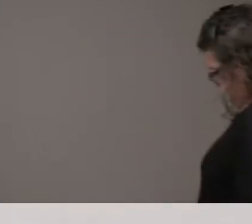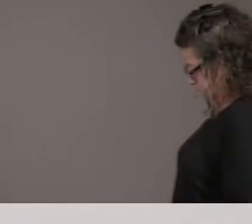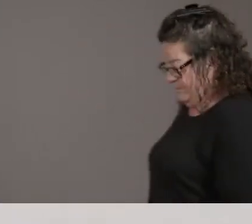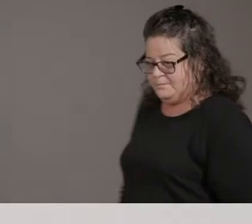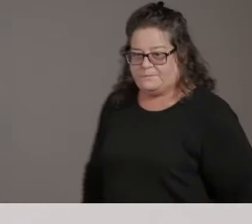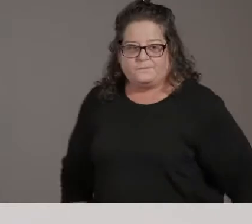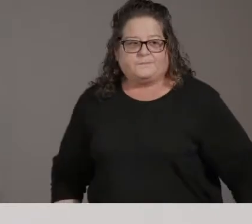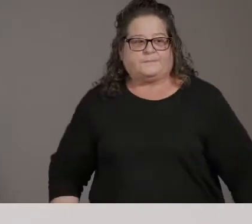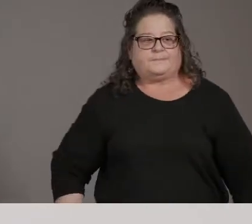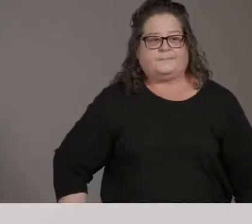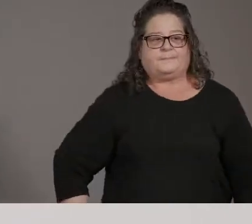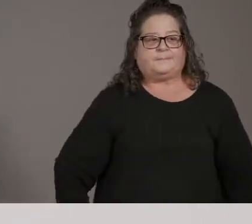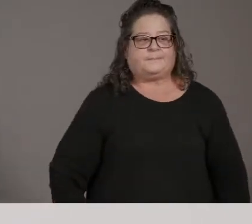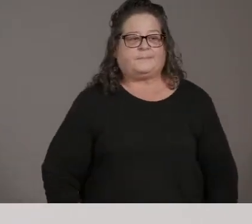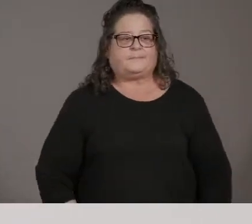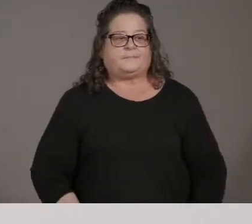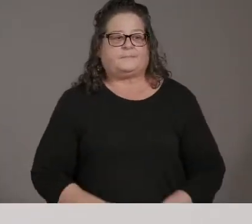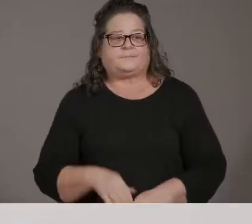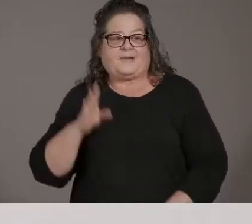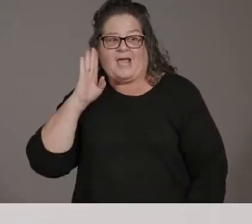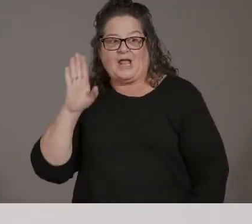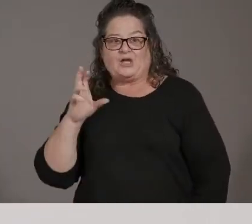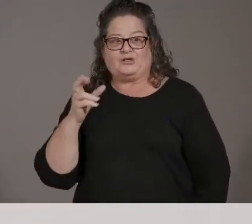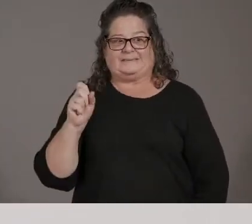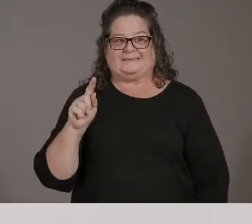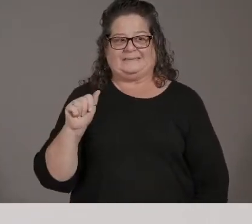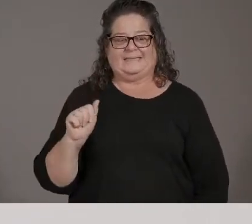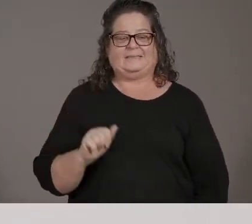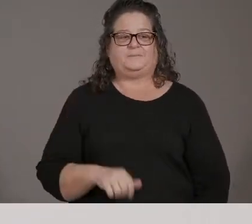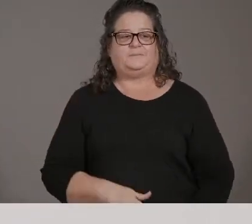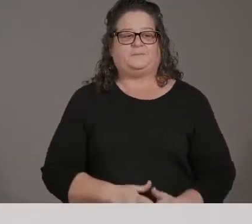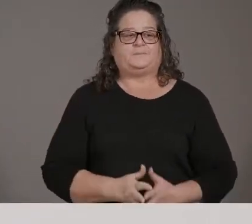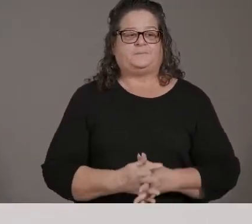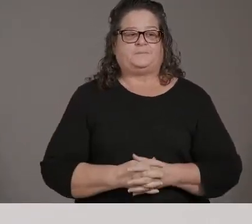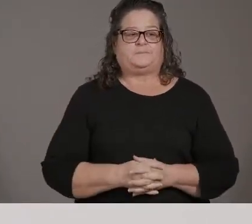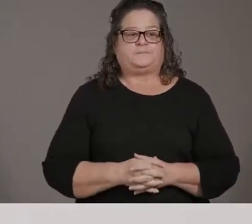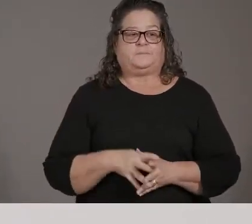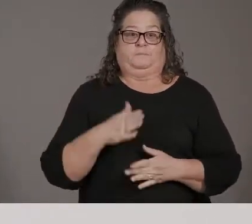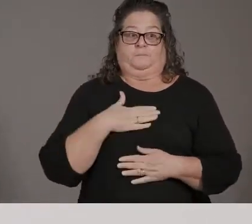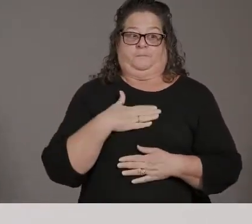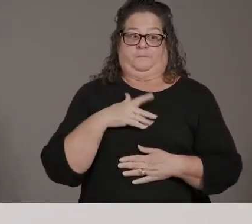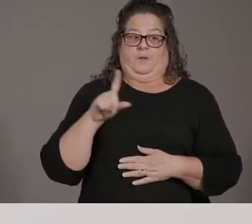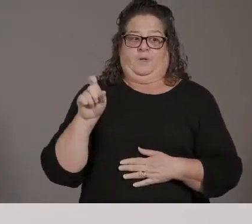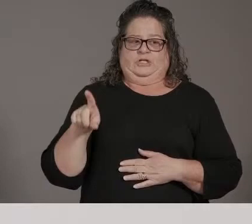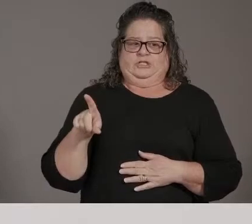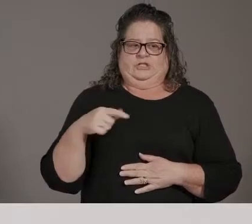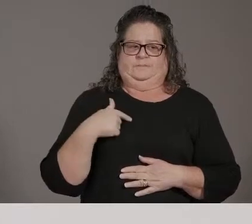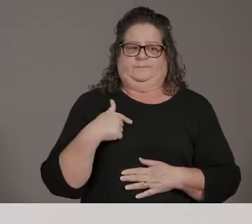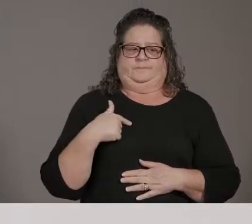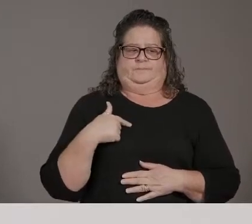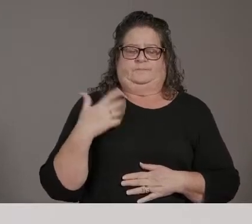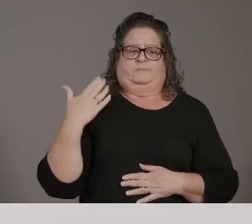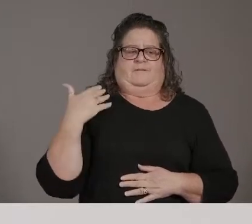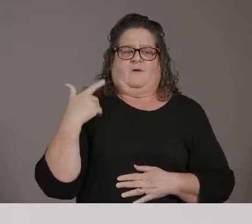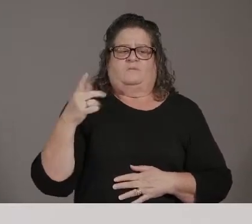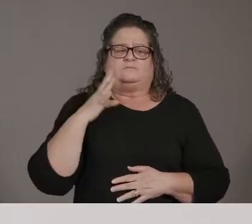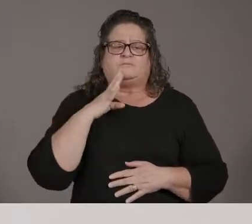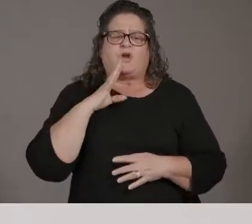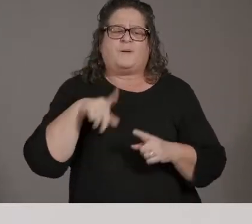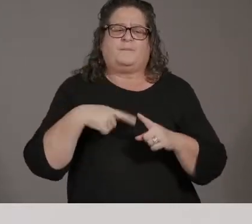Hi, um, thank you so much for taking a question. So, um, my question is, we were talking about those vulnerable, um,